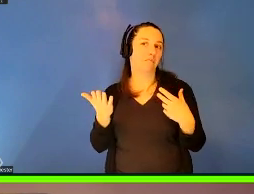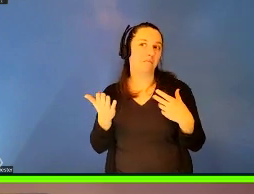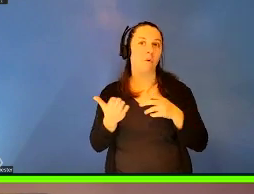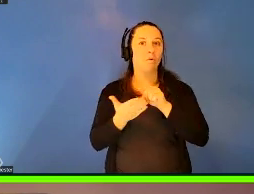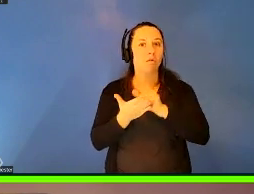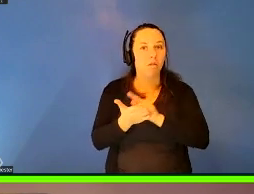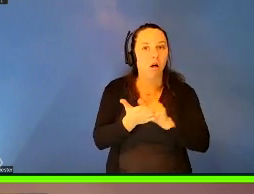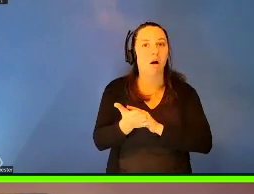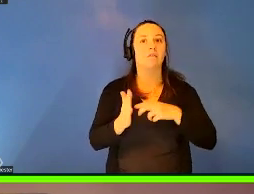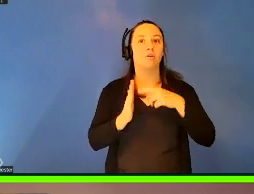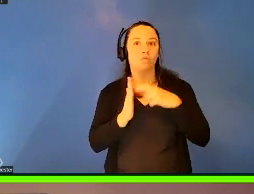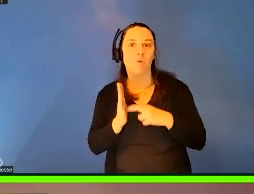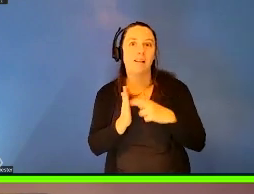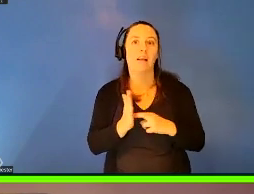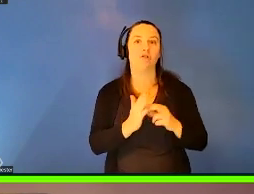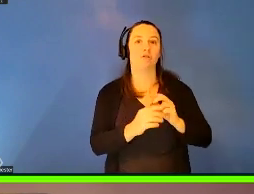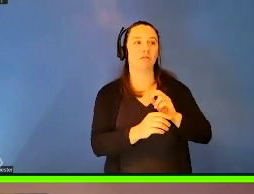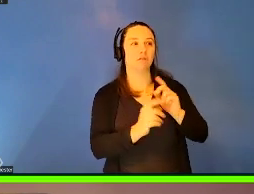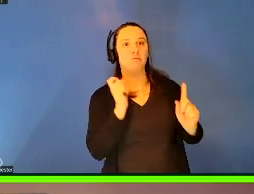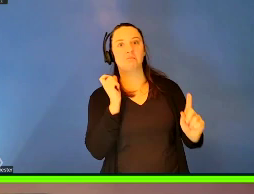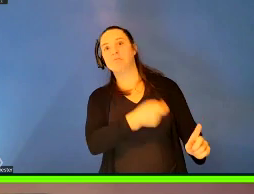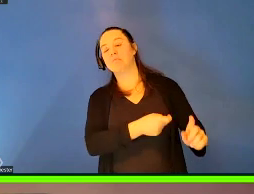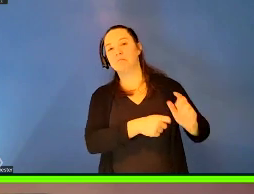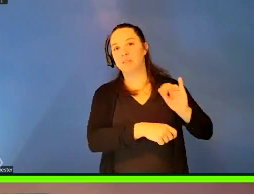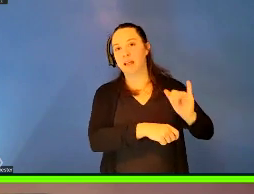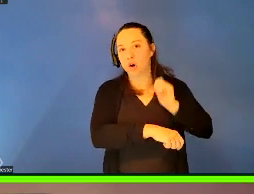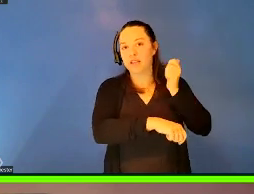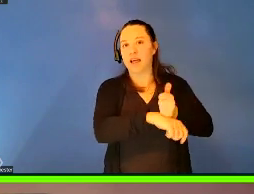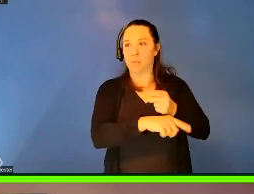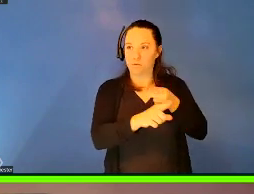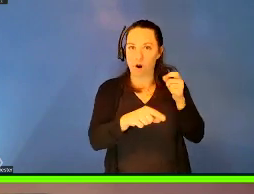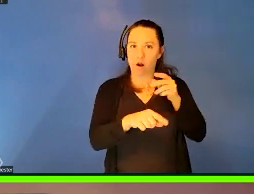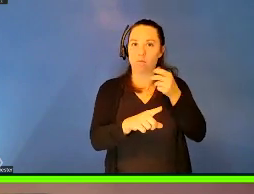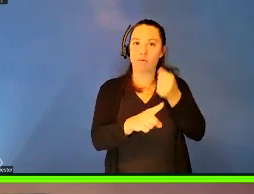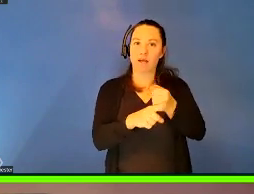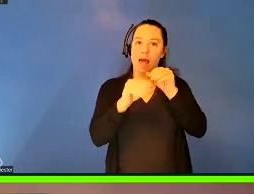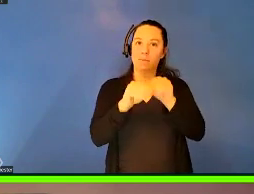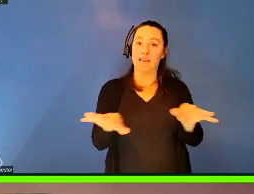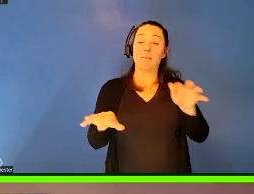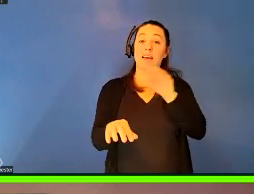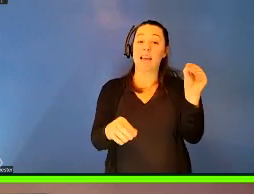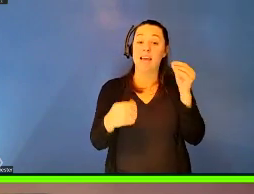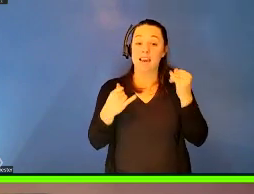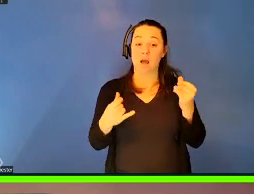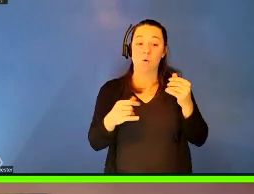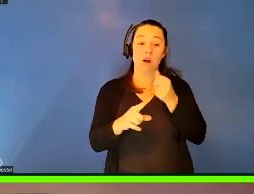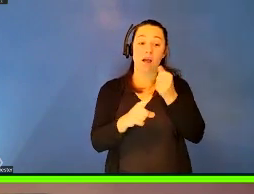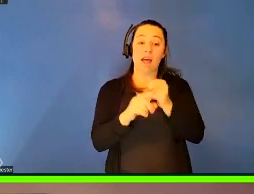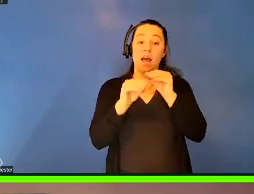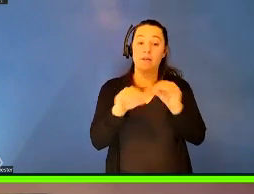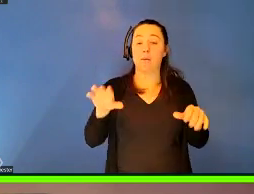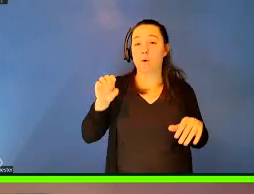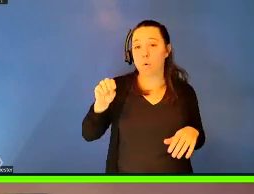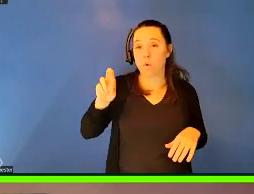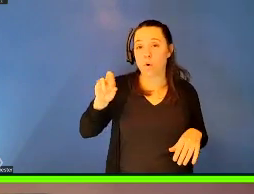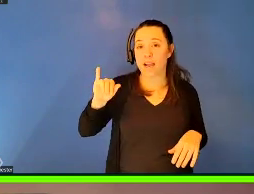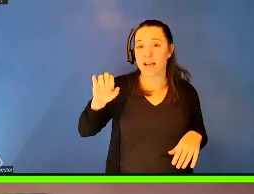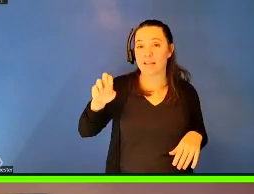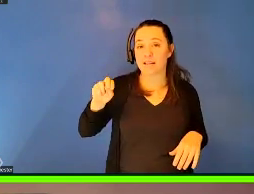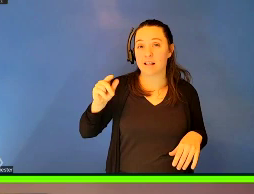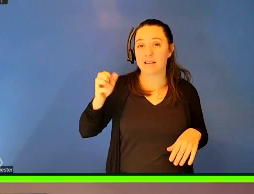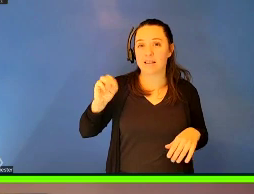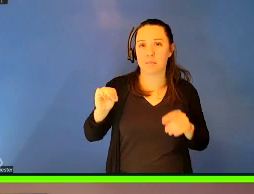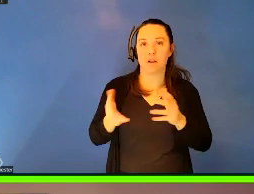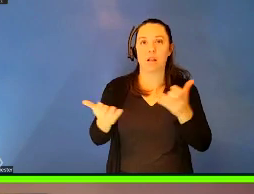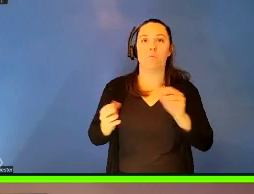epidemics. And I think, um, I think now that I think epidemic orientalism is much more evident in day-to-day